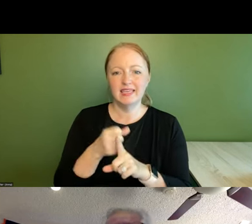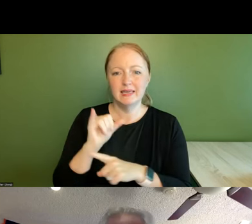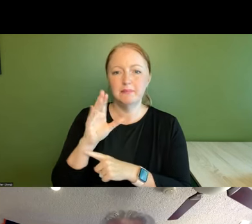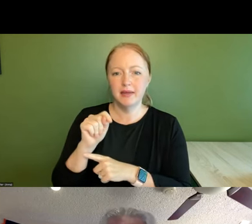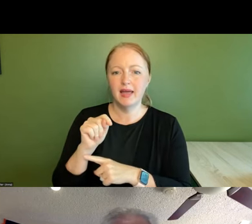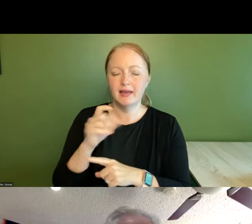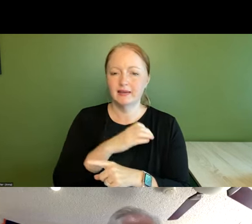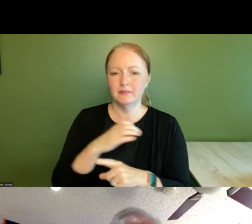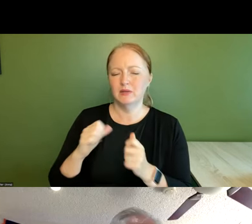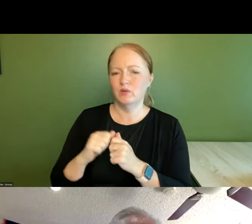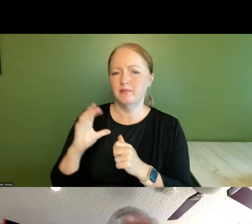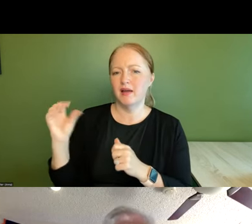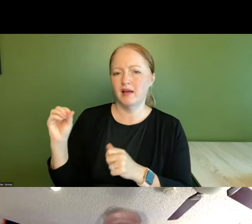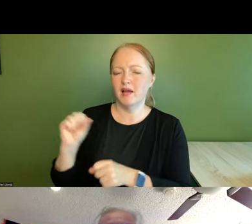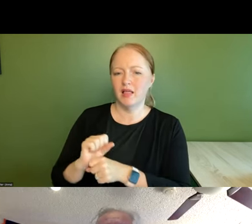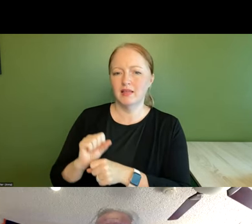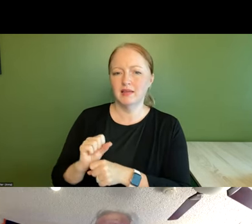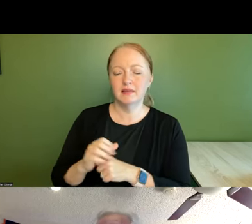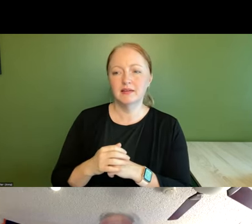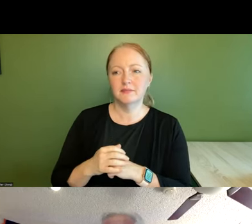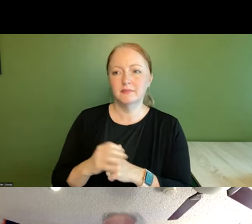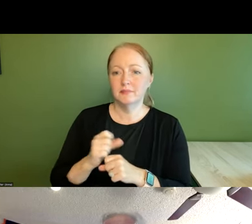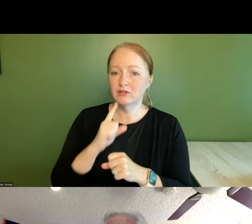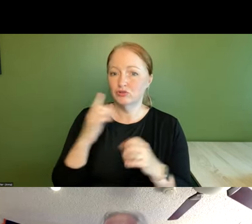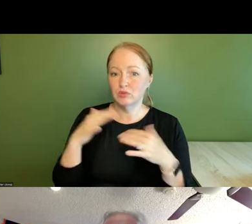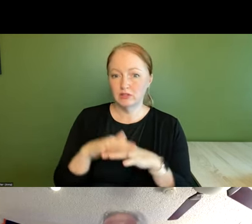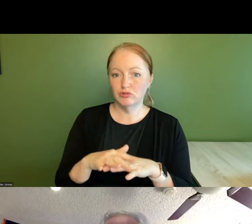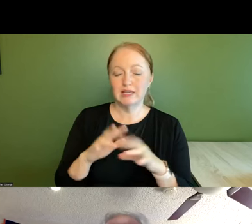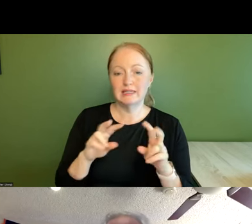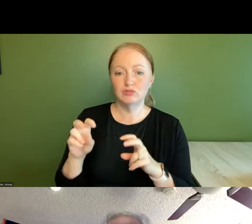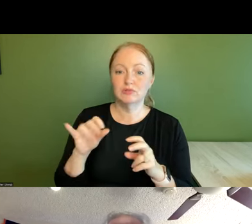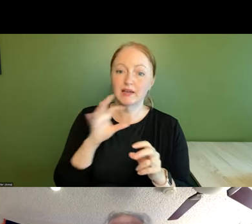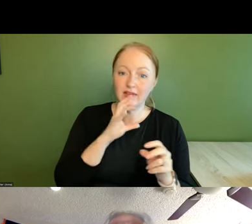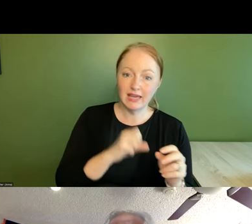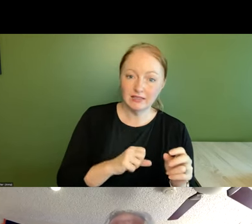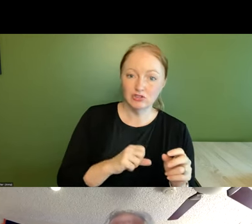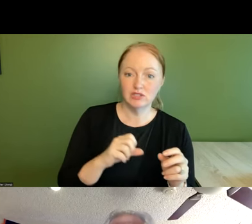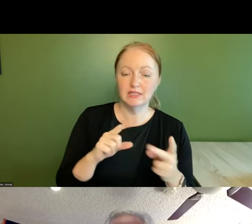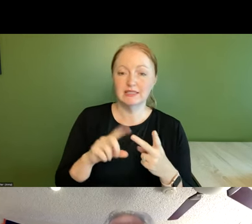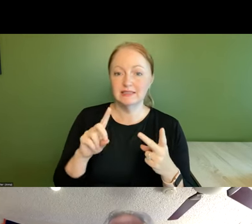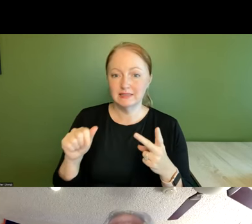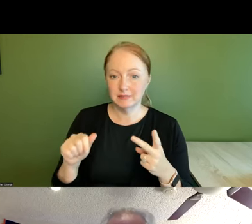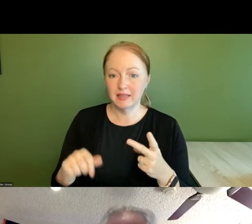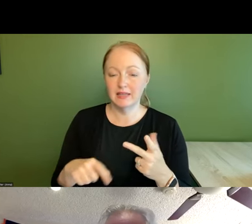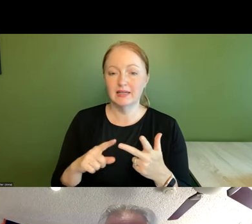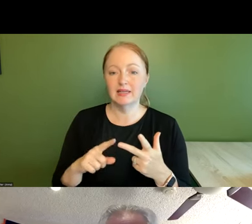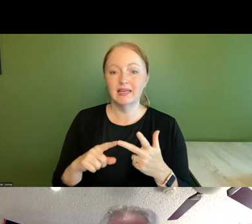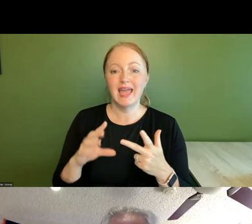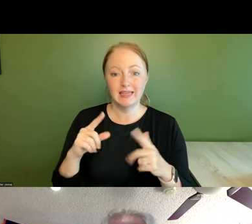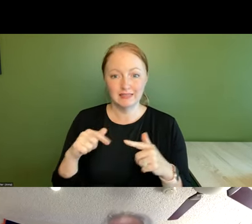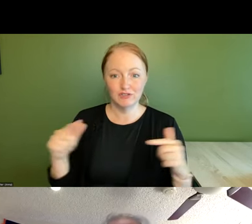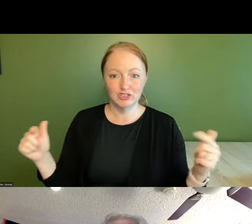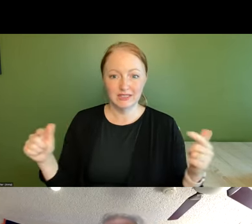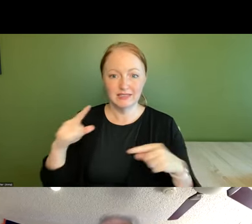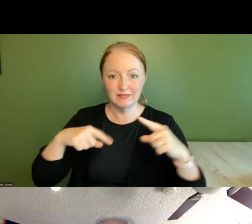with my colleagues is to ensure that we're integrating issues of aging disability and diversity